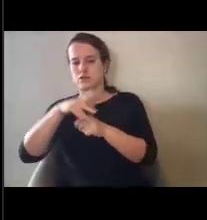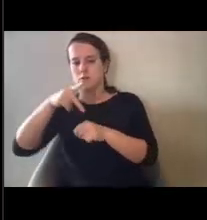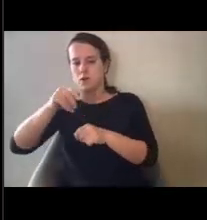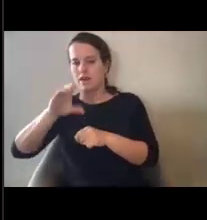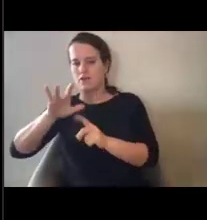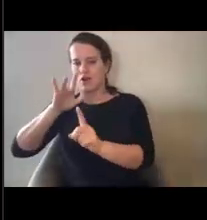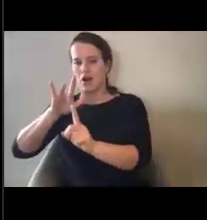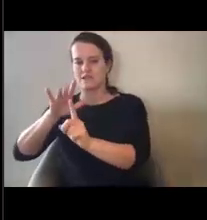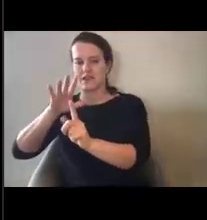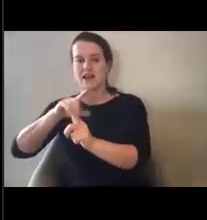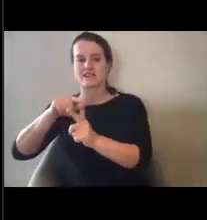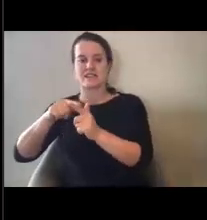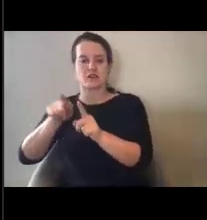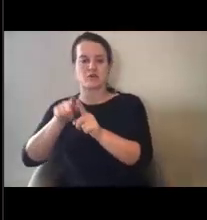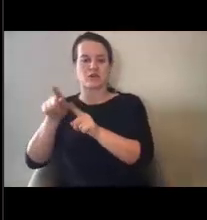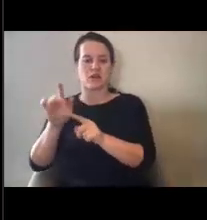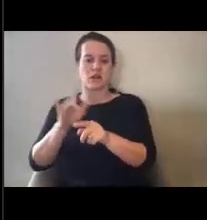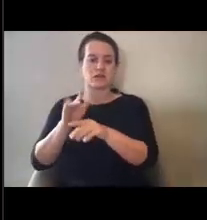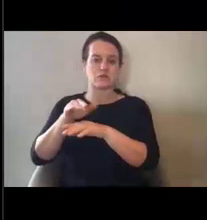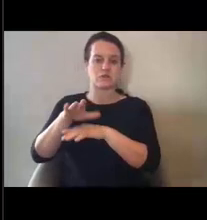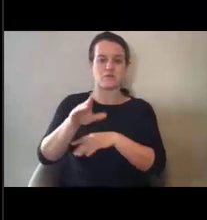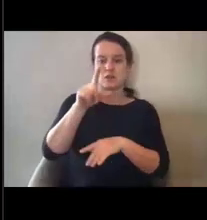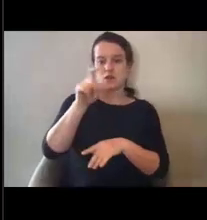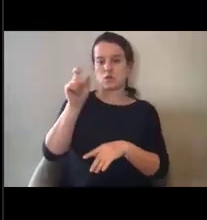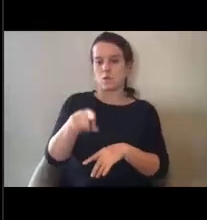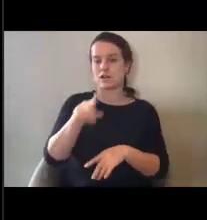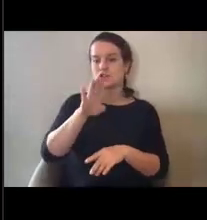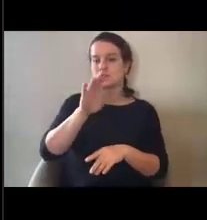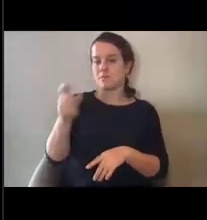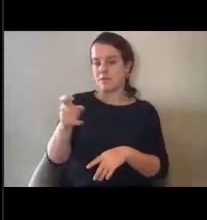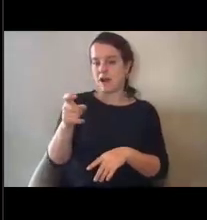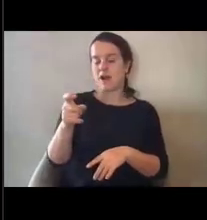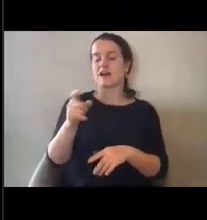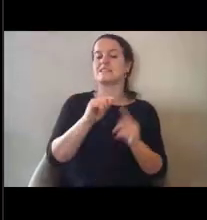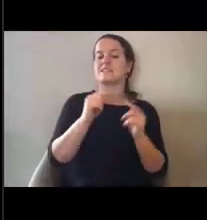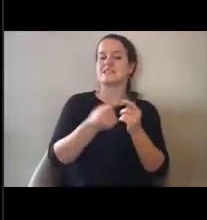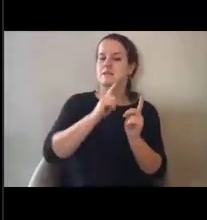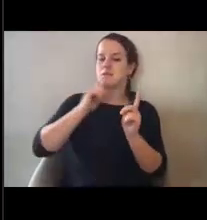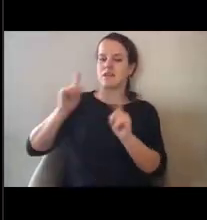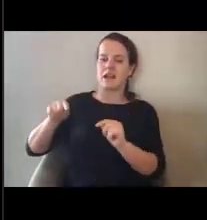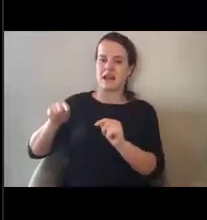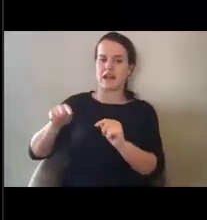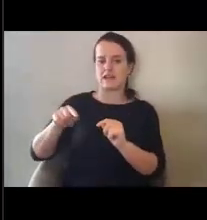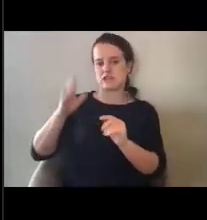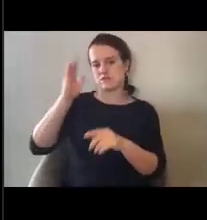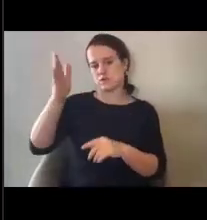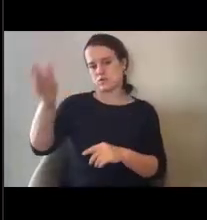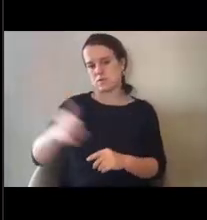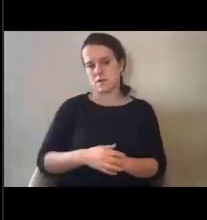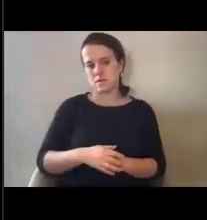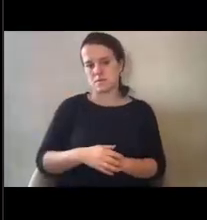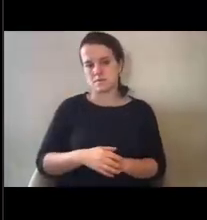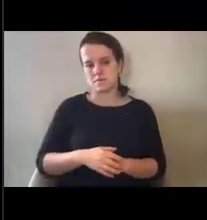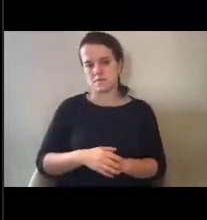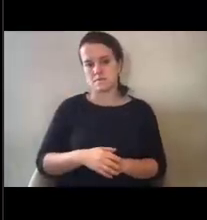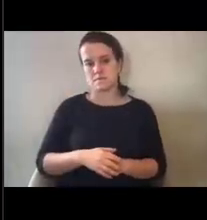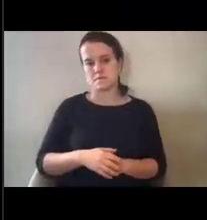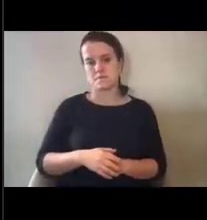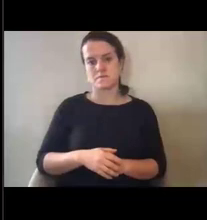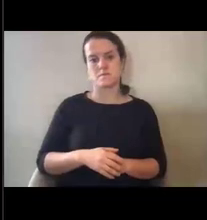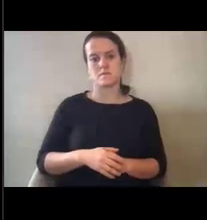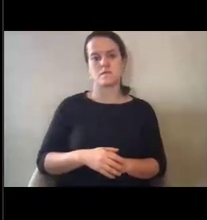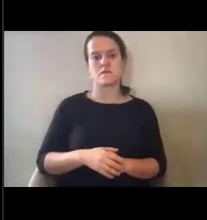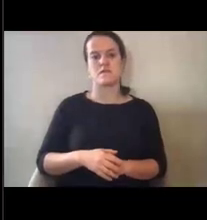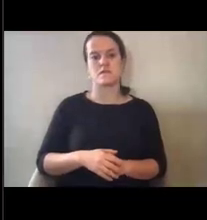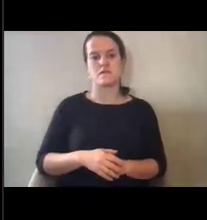you may also submit them in the question box today for the team, um, and they will be answered, um, at a future time. Sarah, one question for